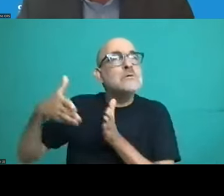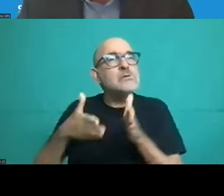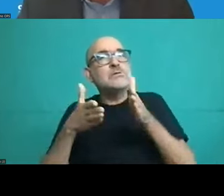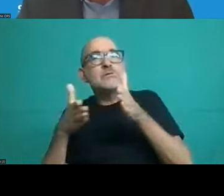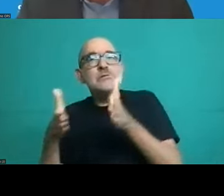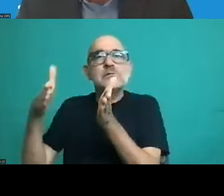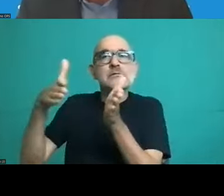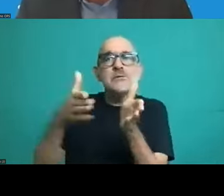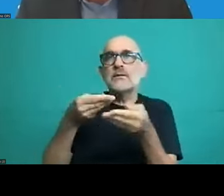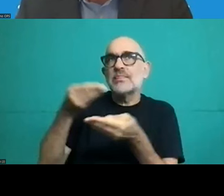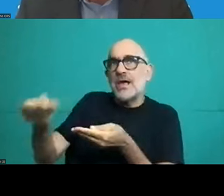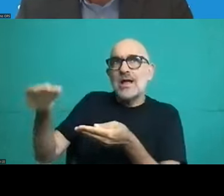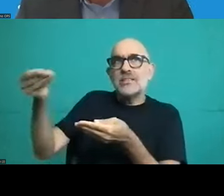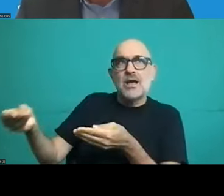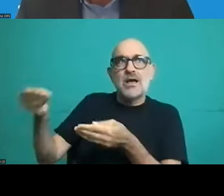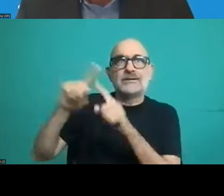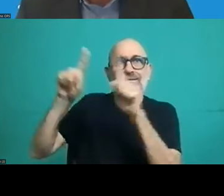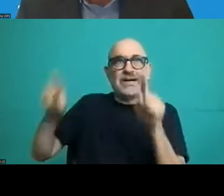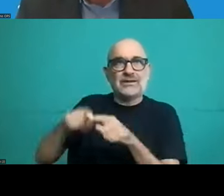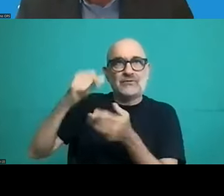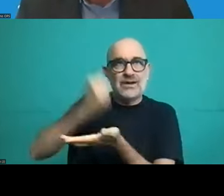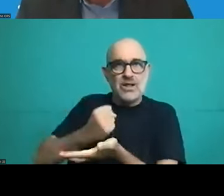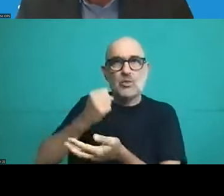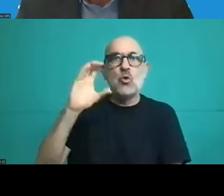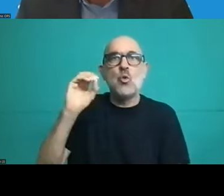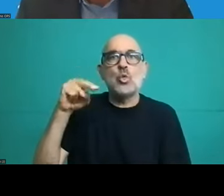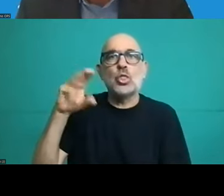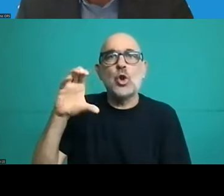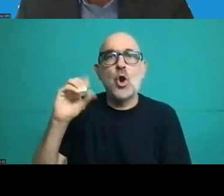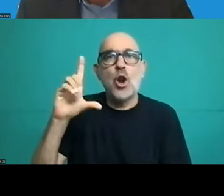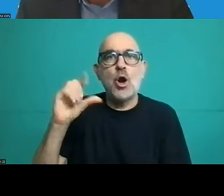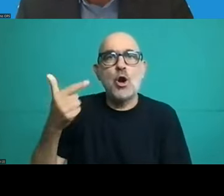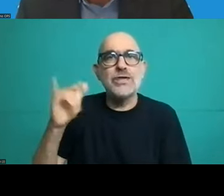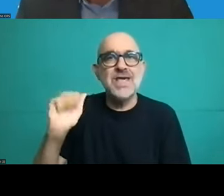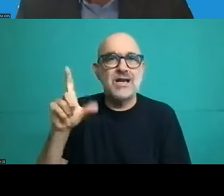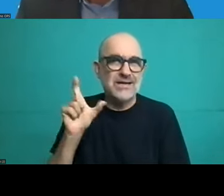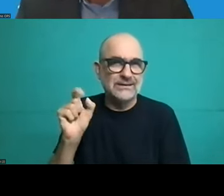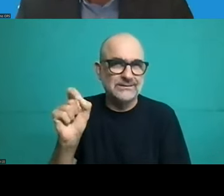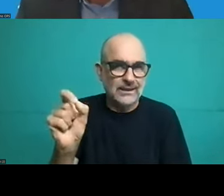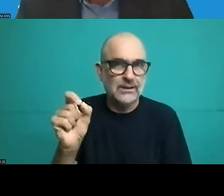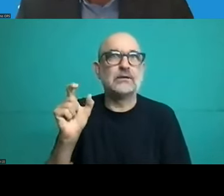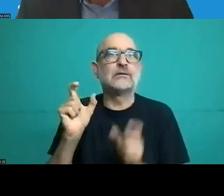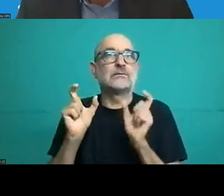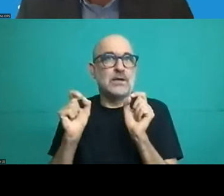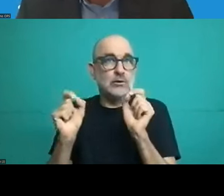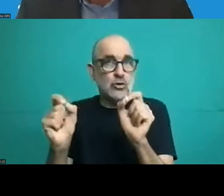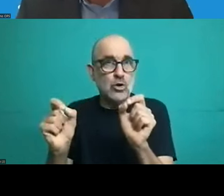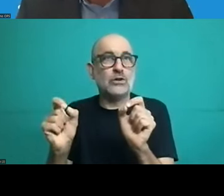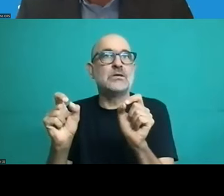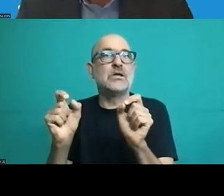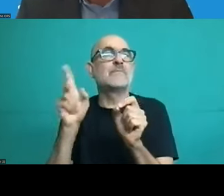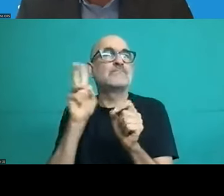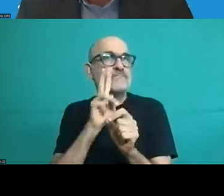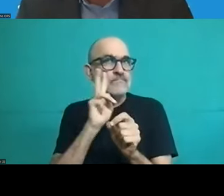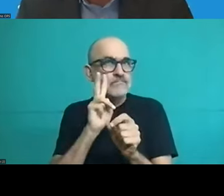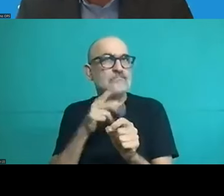i'm sorry can you hear me we have a program that looks at the quality for hospitals